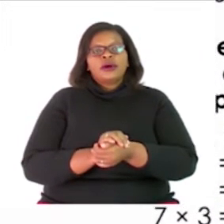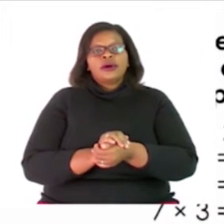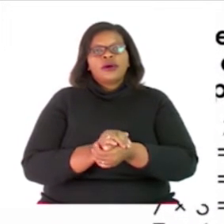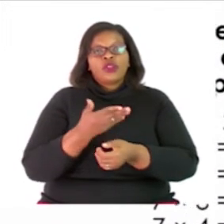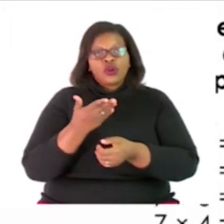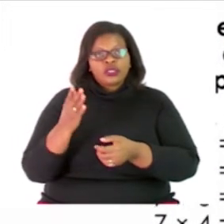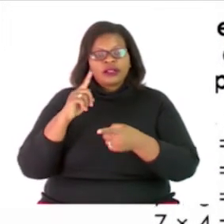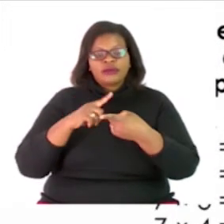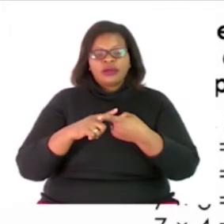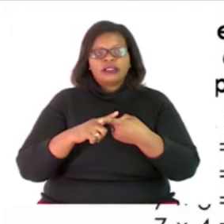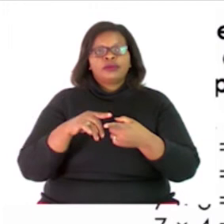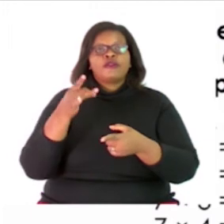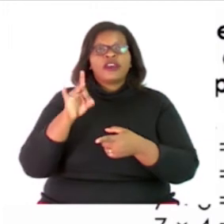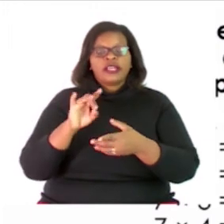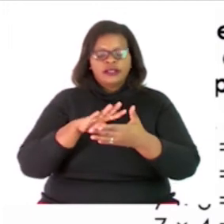multiples of 8